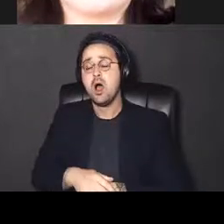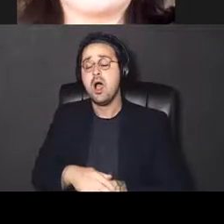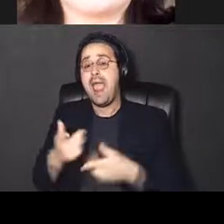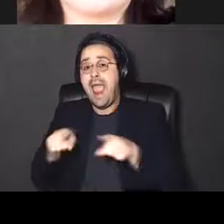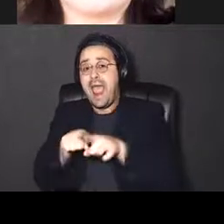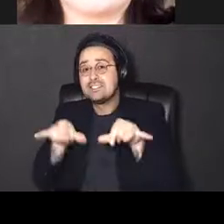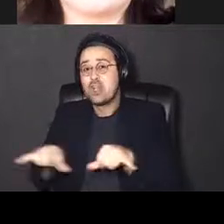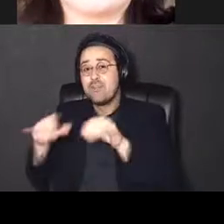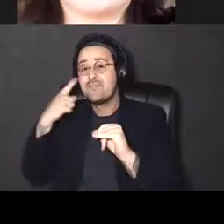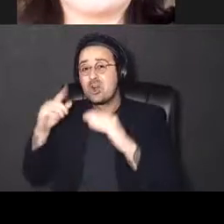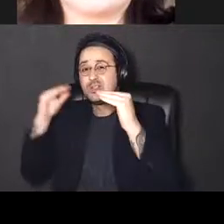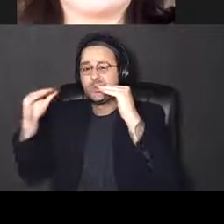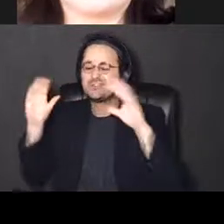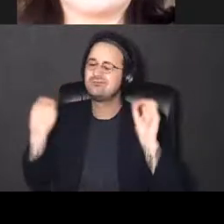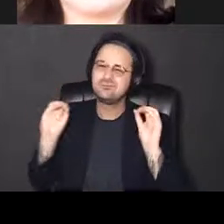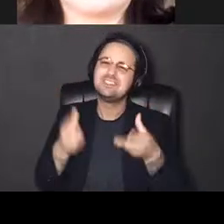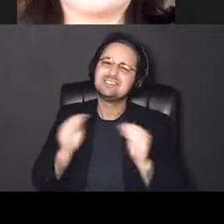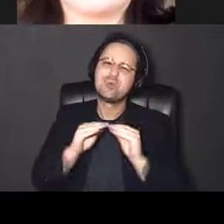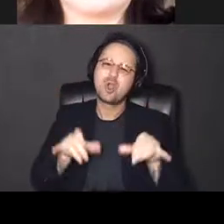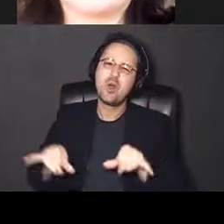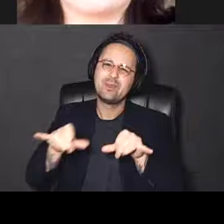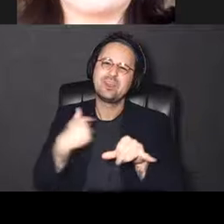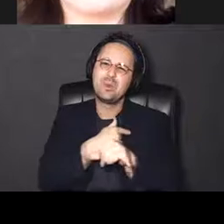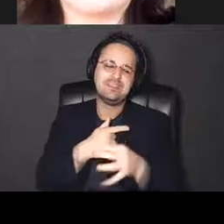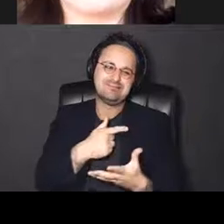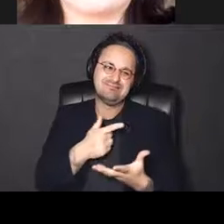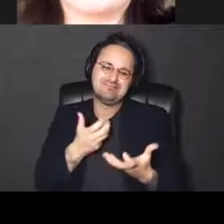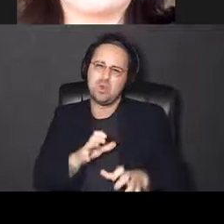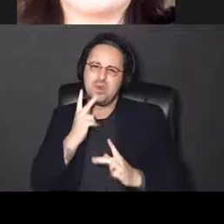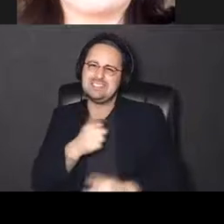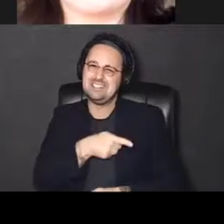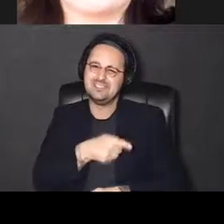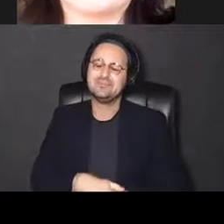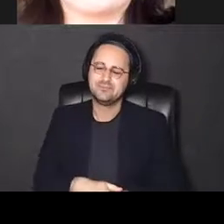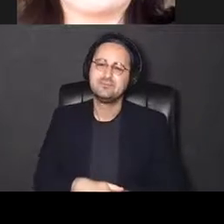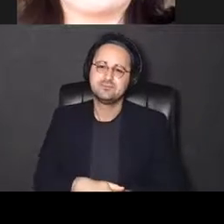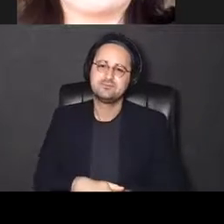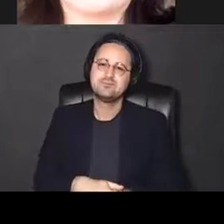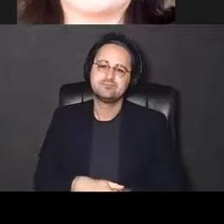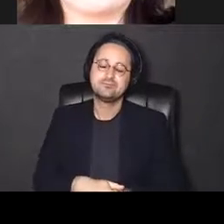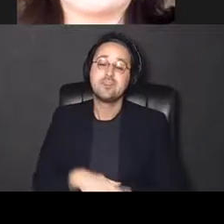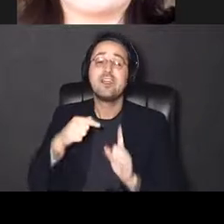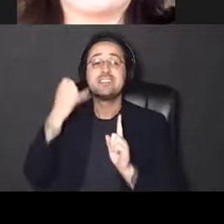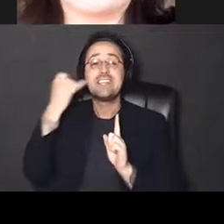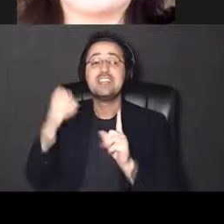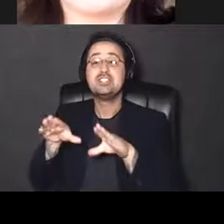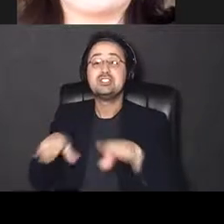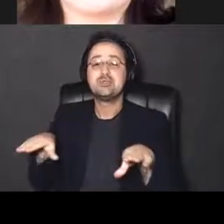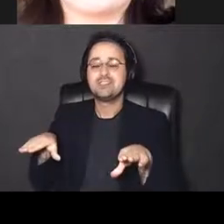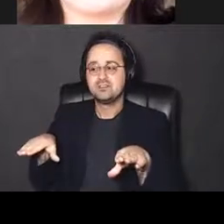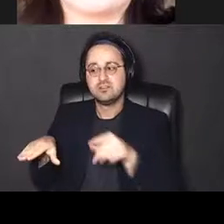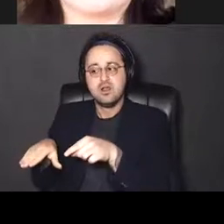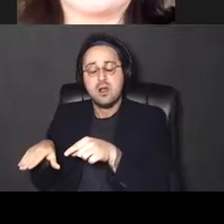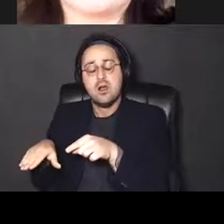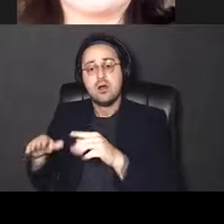adults, are more common than we care to see. And really, you know, the idea that children are not just small adults, we